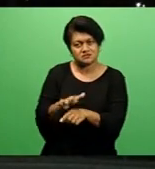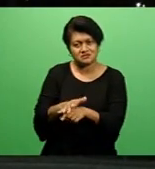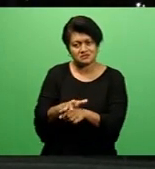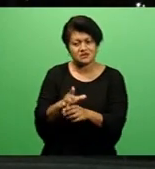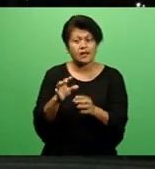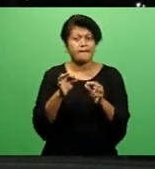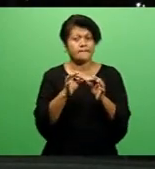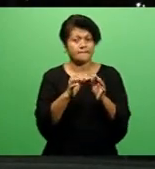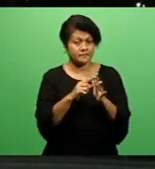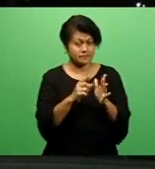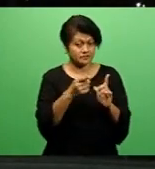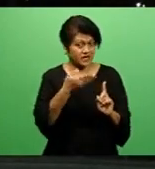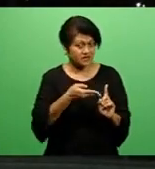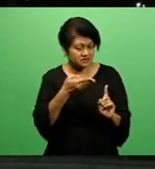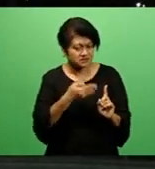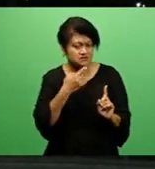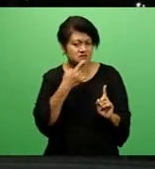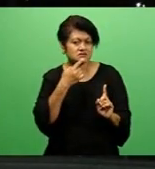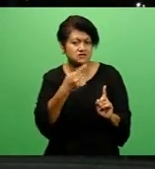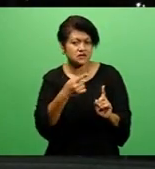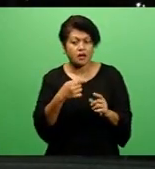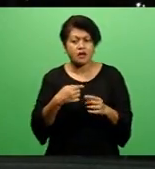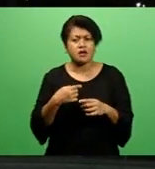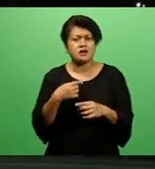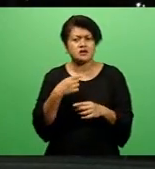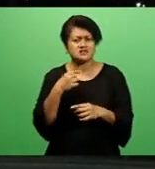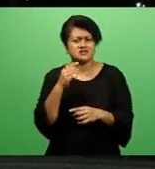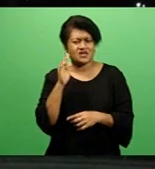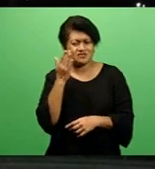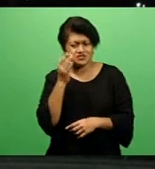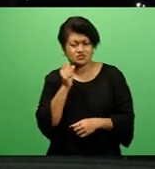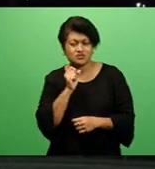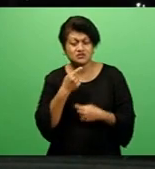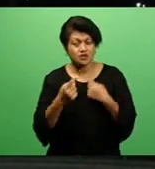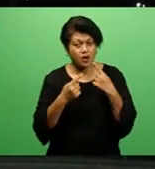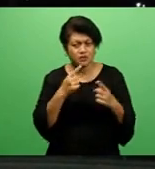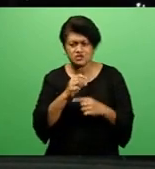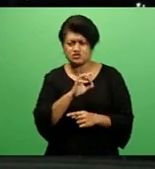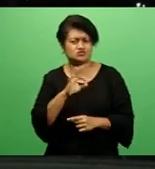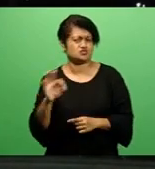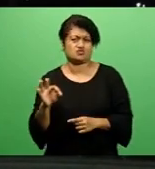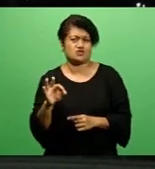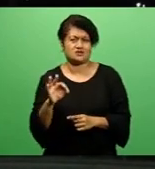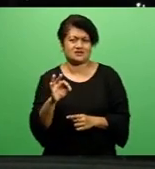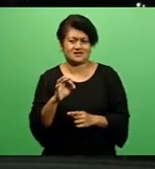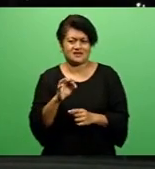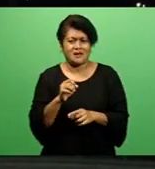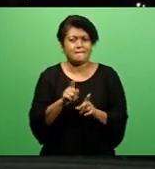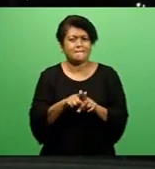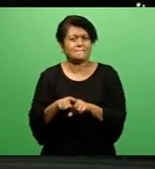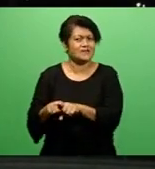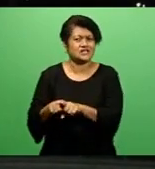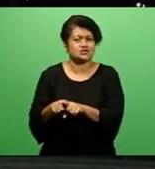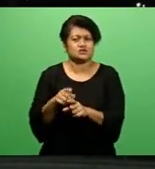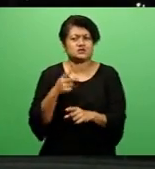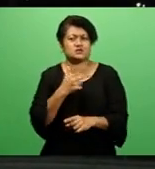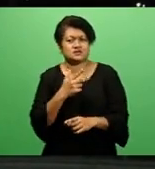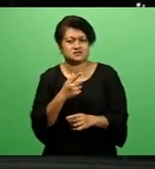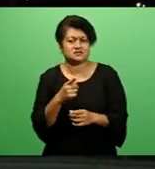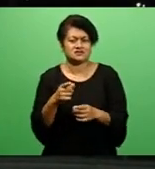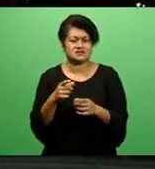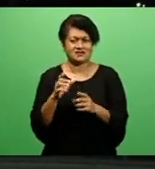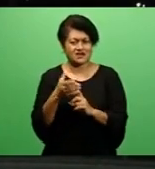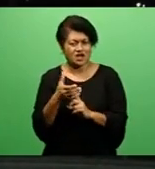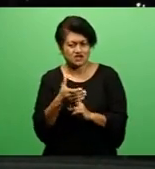stated that his post was never racist, nor was it against the Muslim religion. Also, Edwin, just earlier this